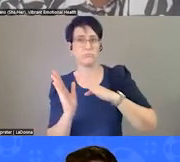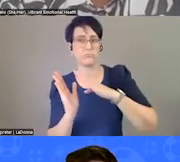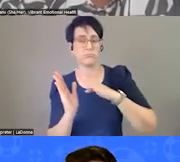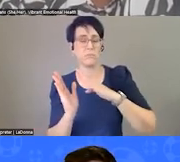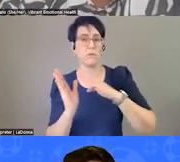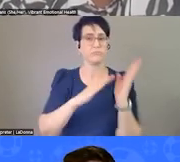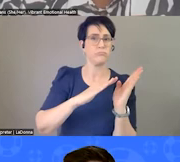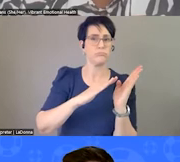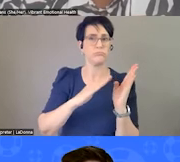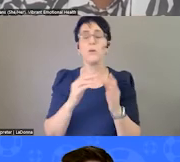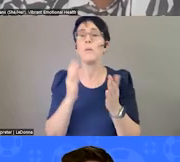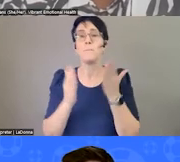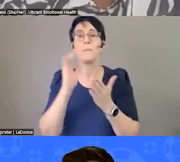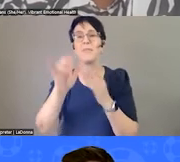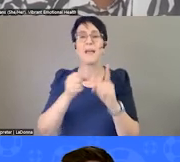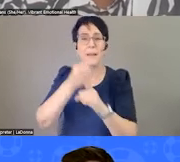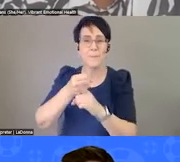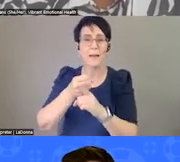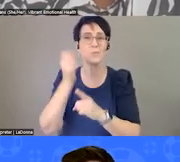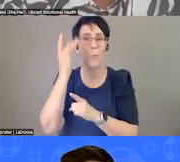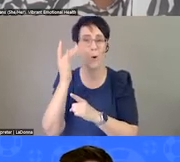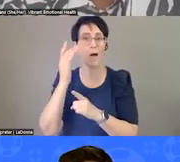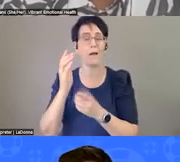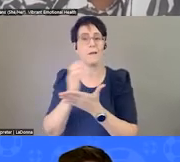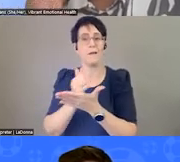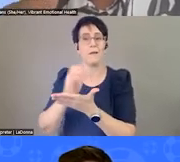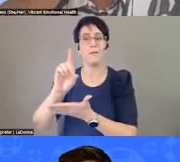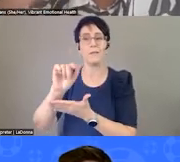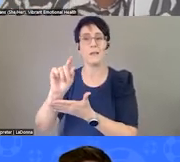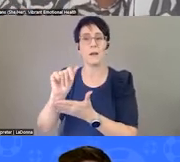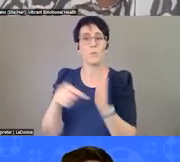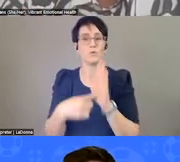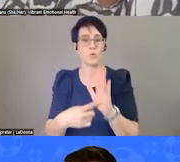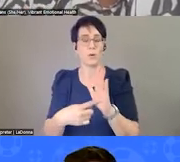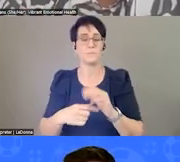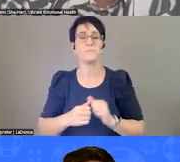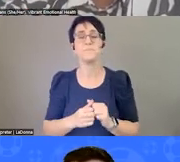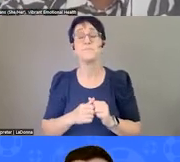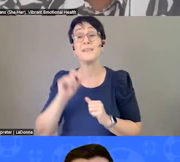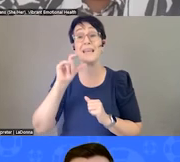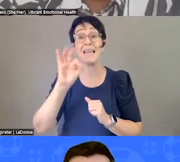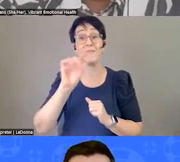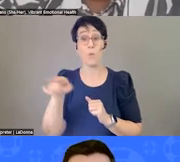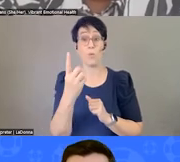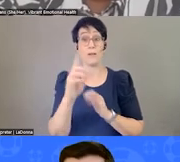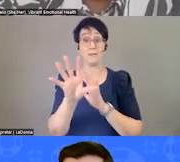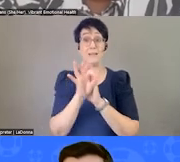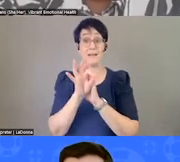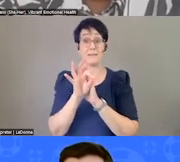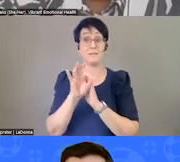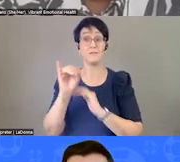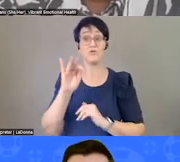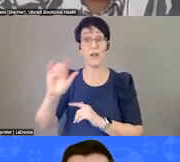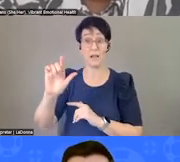to do more research to, you know, really answer that question definitively. But then, if you look in the jail, the Hispanic population